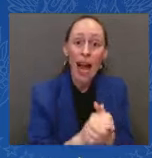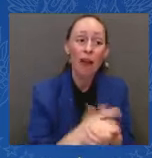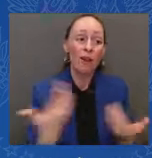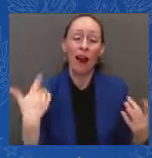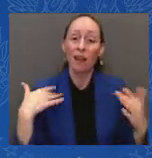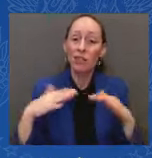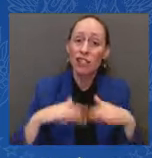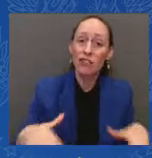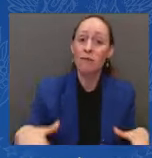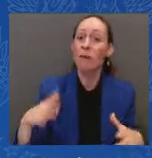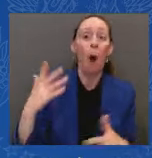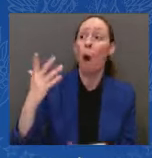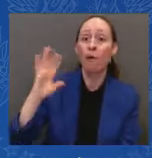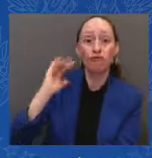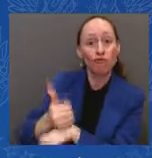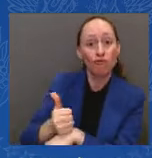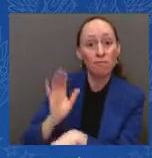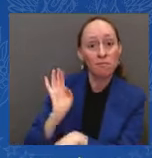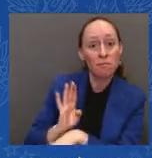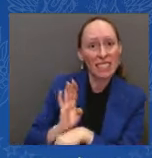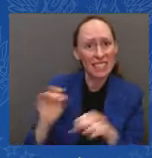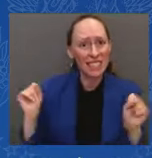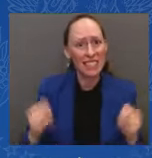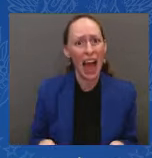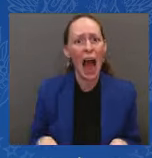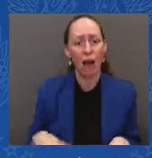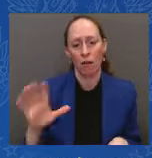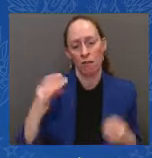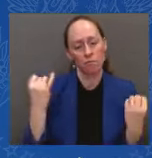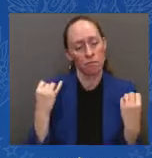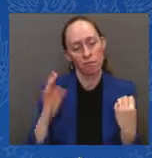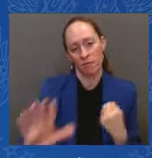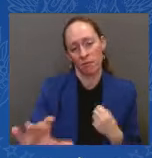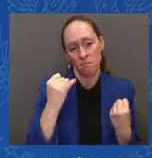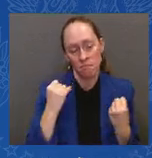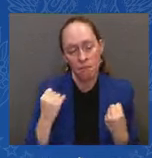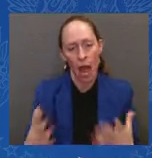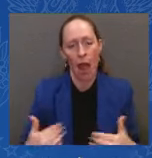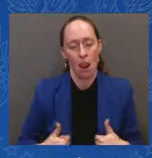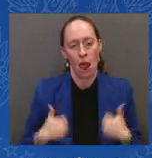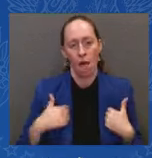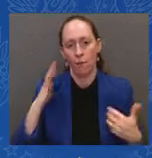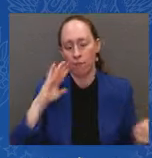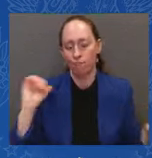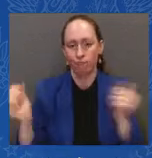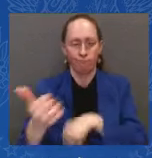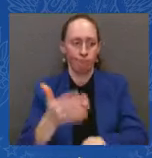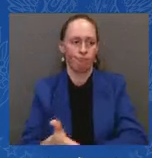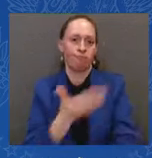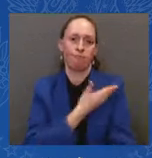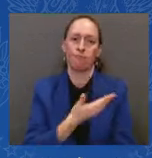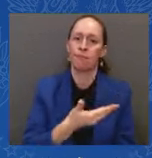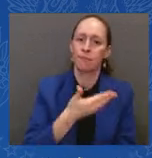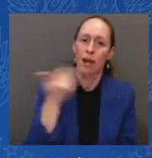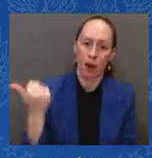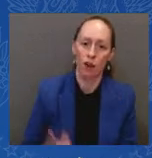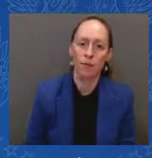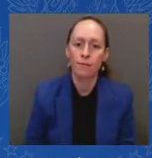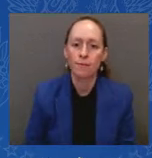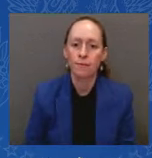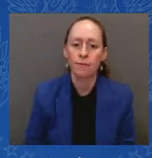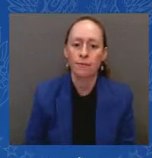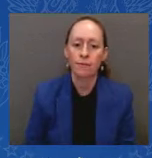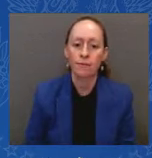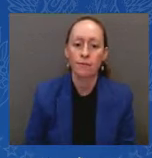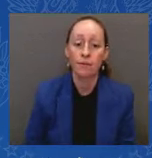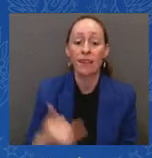builds on other steps we've taken. We made the largest increase in Pell Grants in over a decade, helping students and families making less